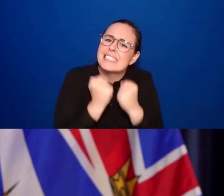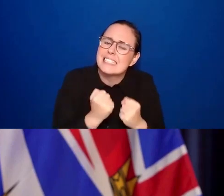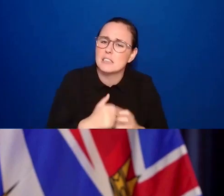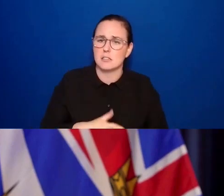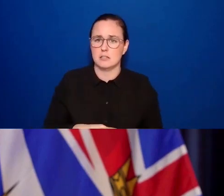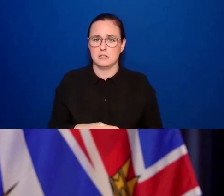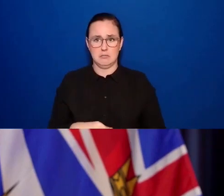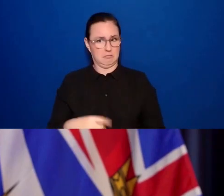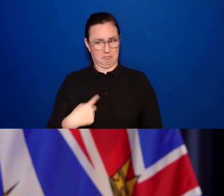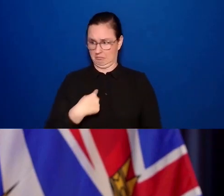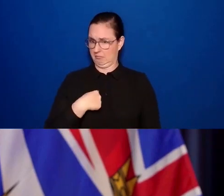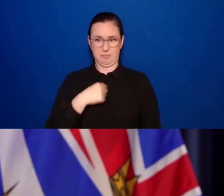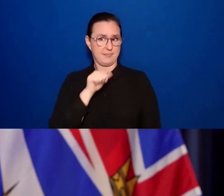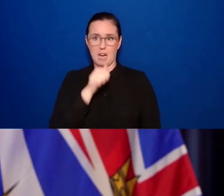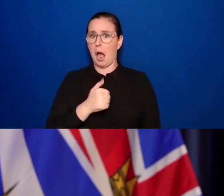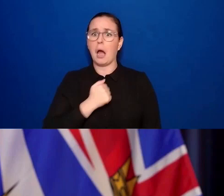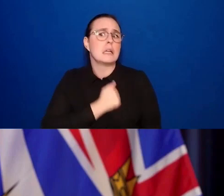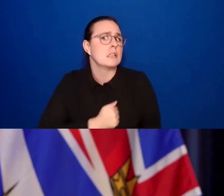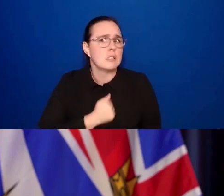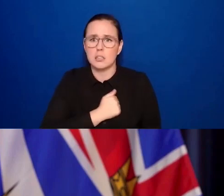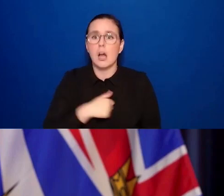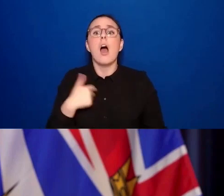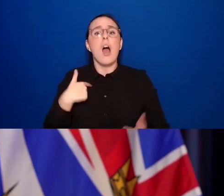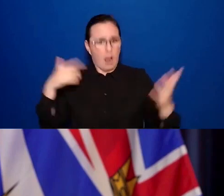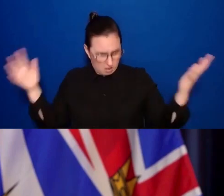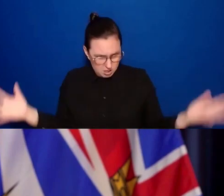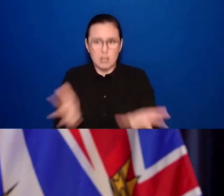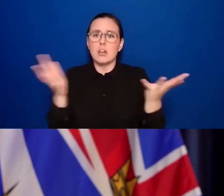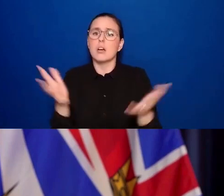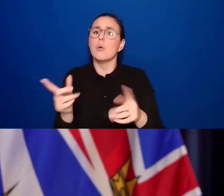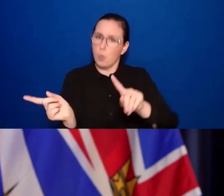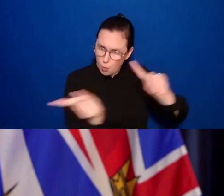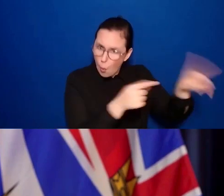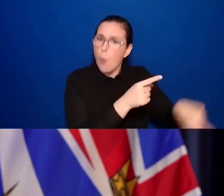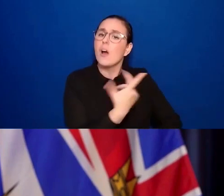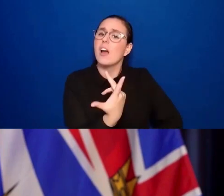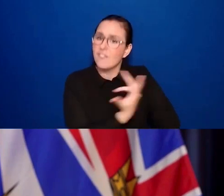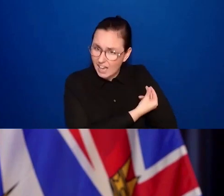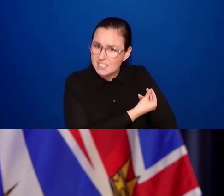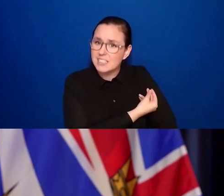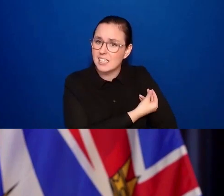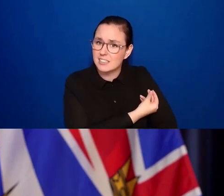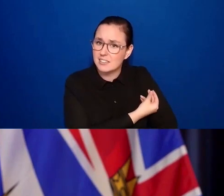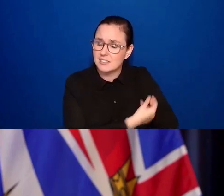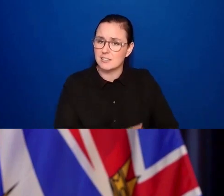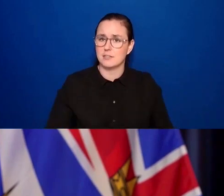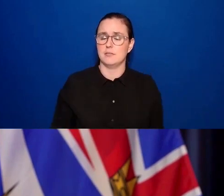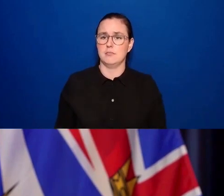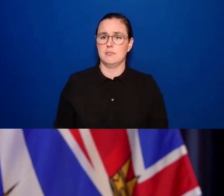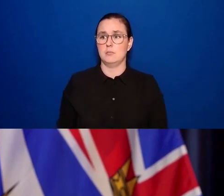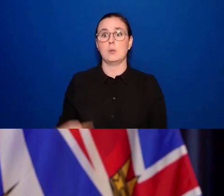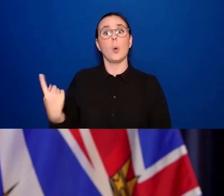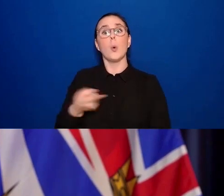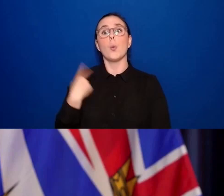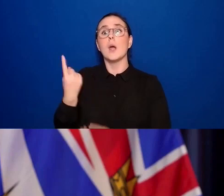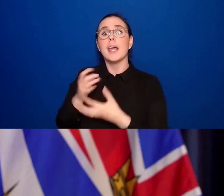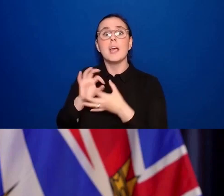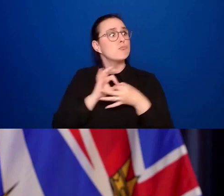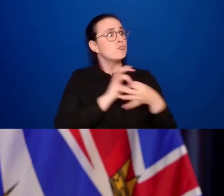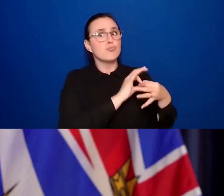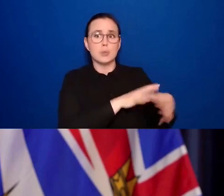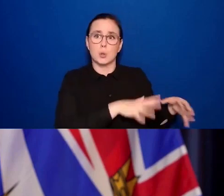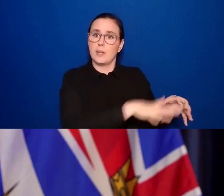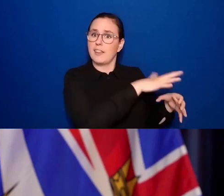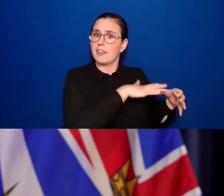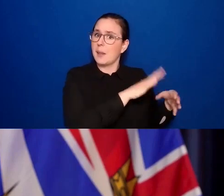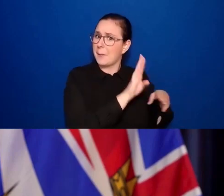to get vaccinated. Having said that, we have been working with industry from day one. I would suggest, as Adrian